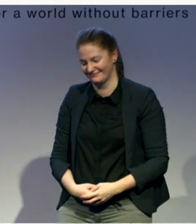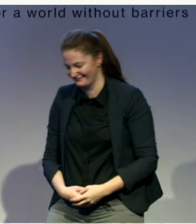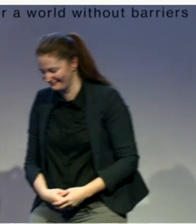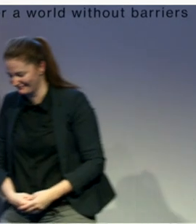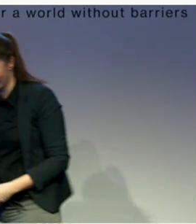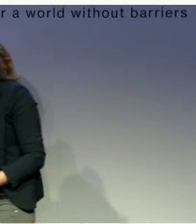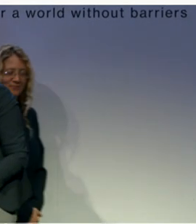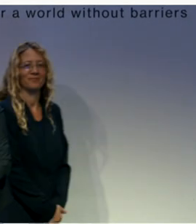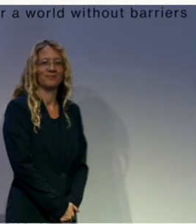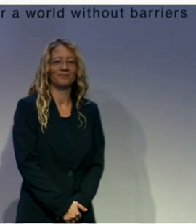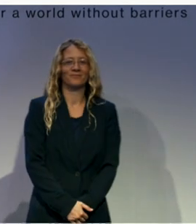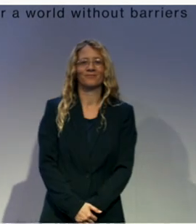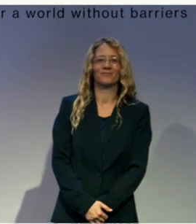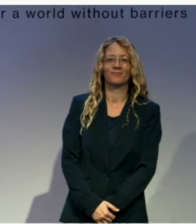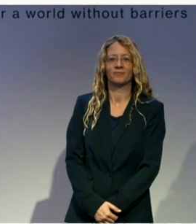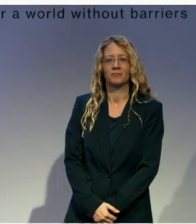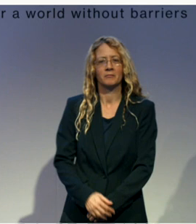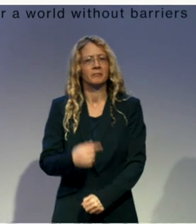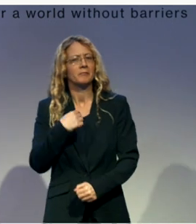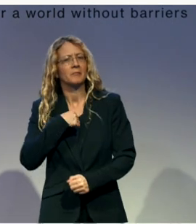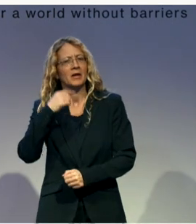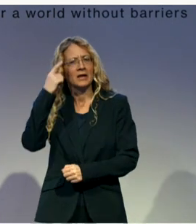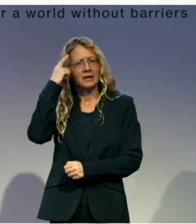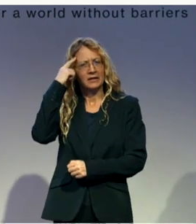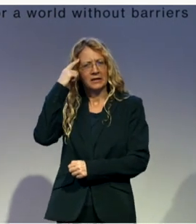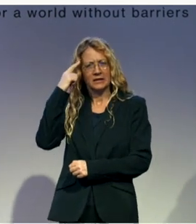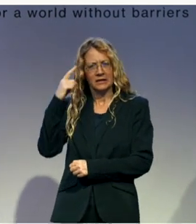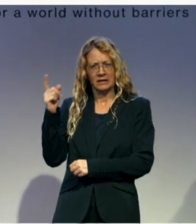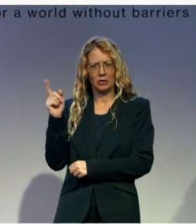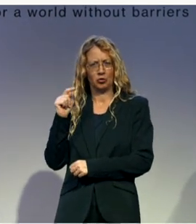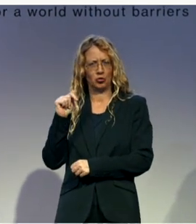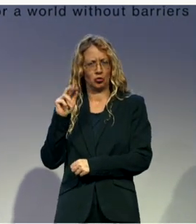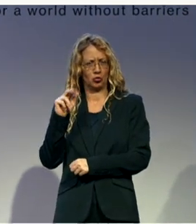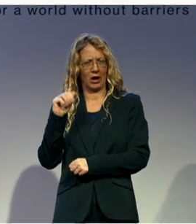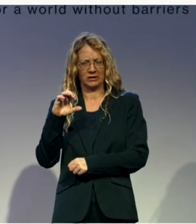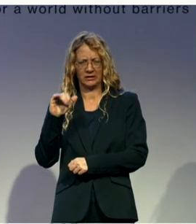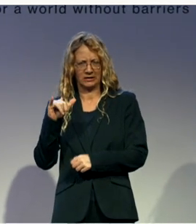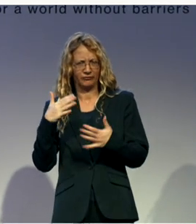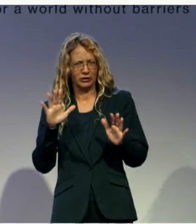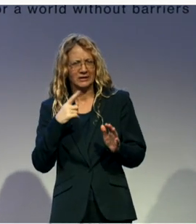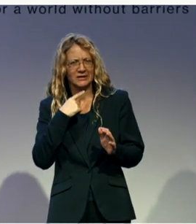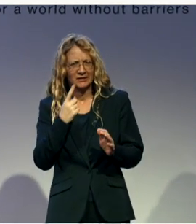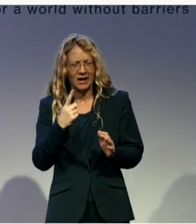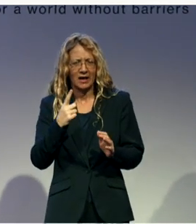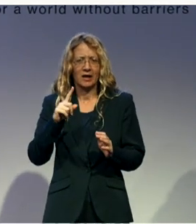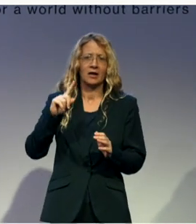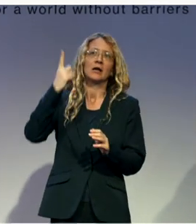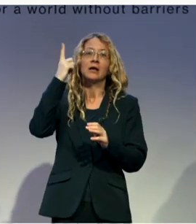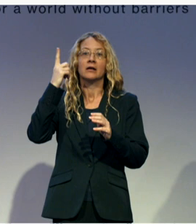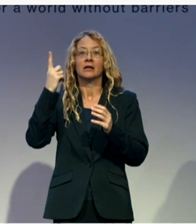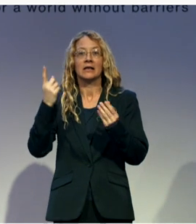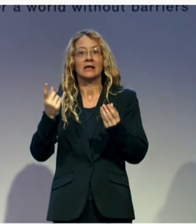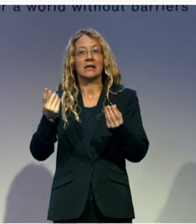Well, I think, as Tracy has mentioned, one key partner that we have identified is the commission itself.